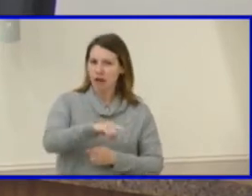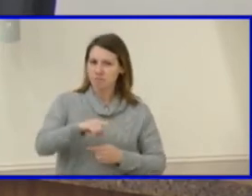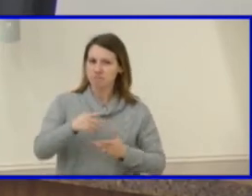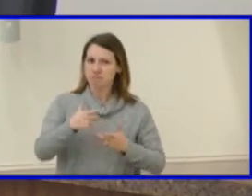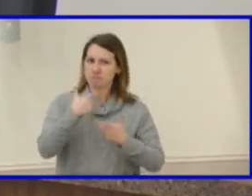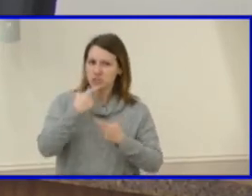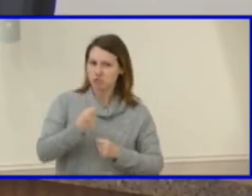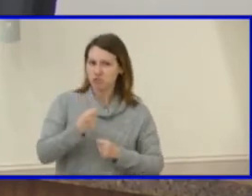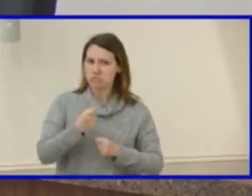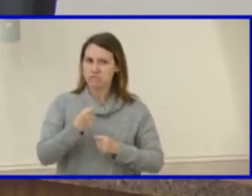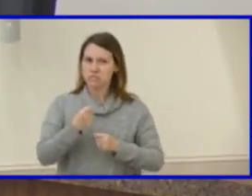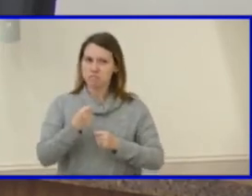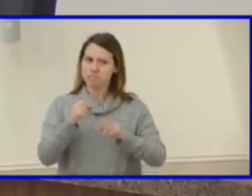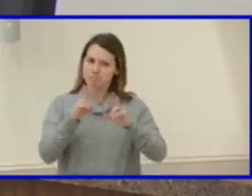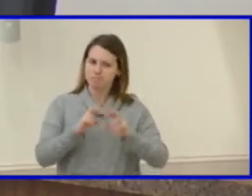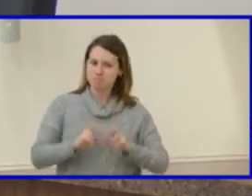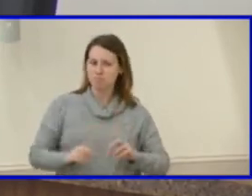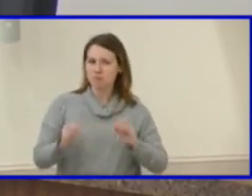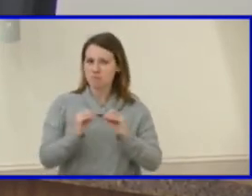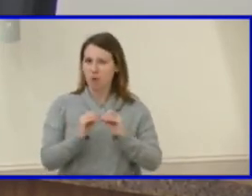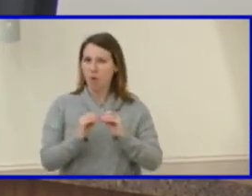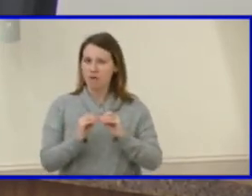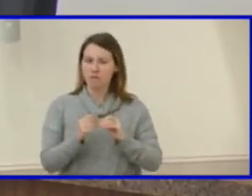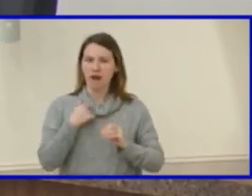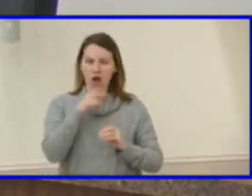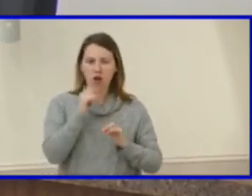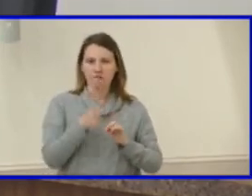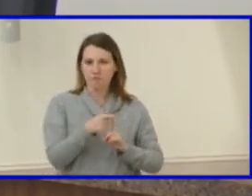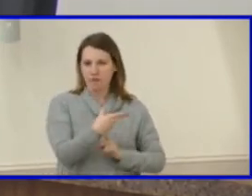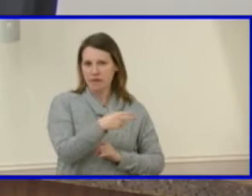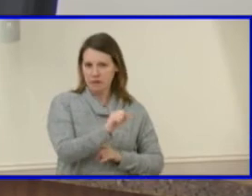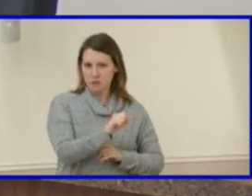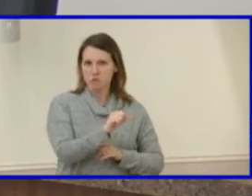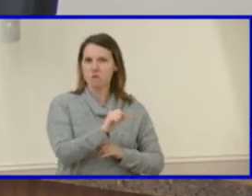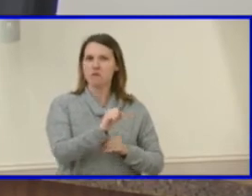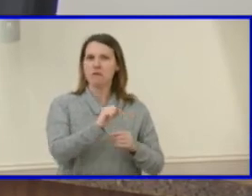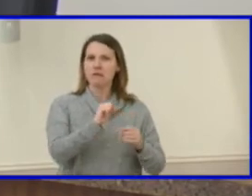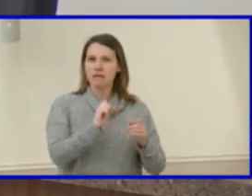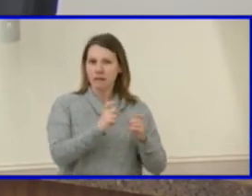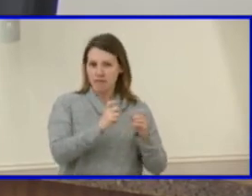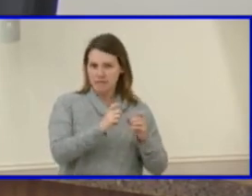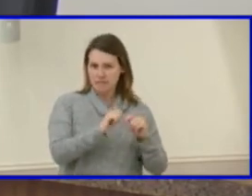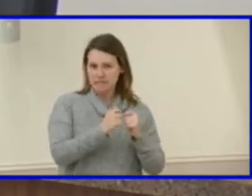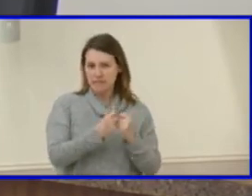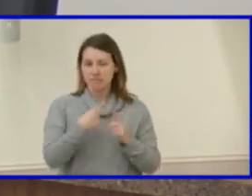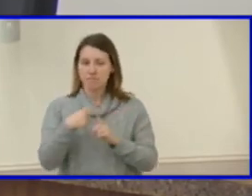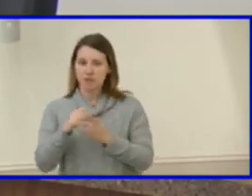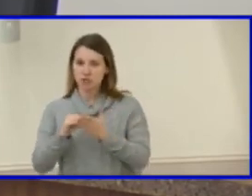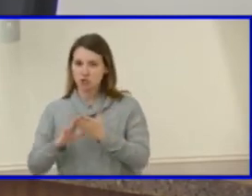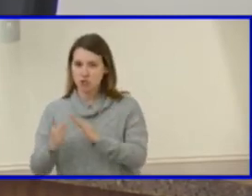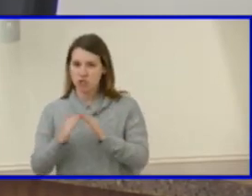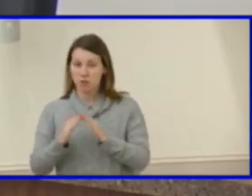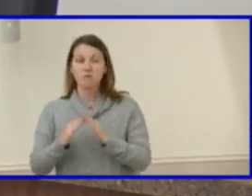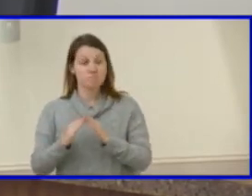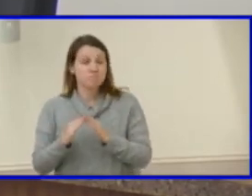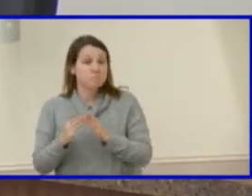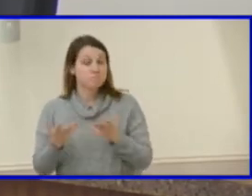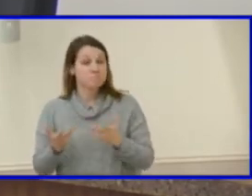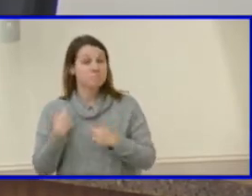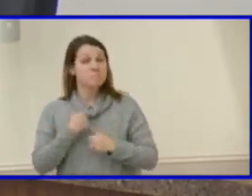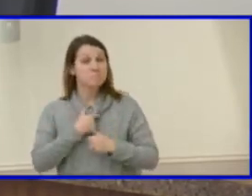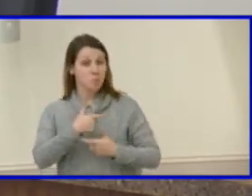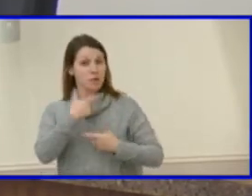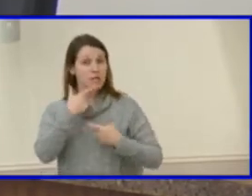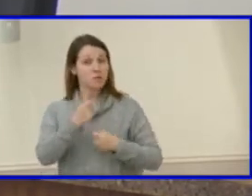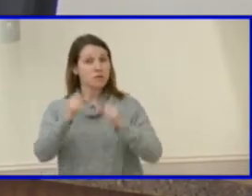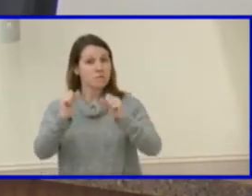heard some from our secondary administrative team, as well as from our parent and student community. So certainly we'll be, uh, interested in the